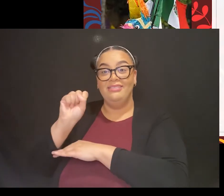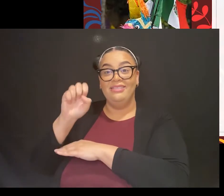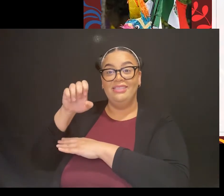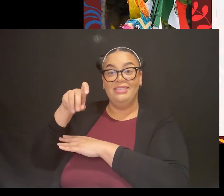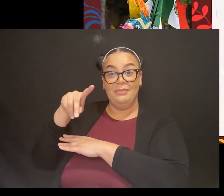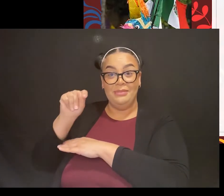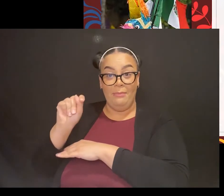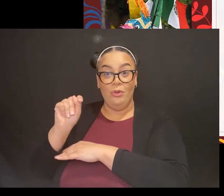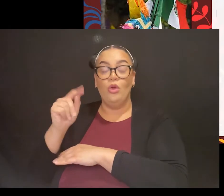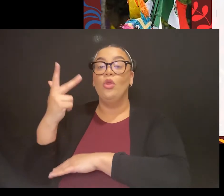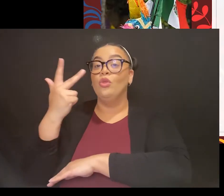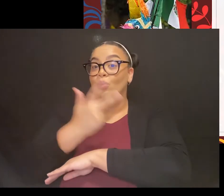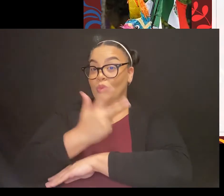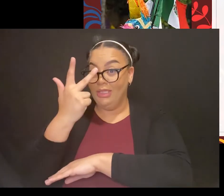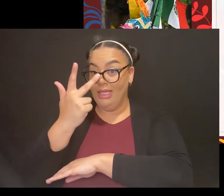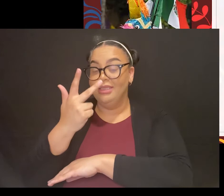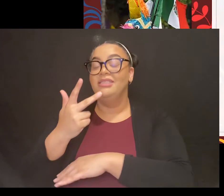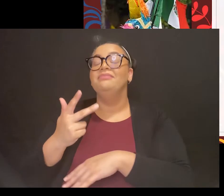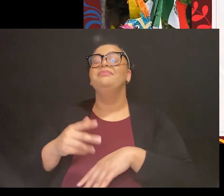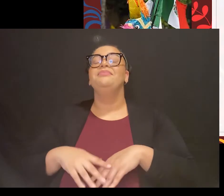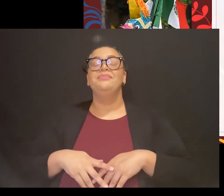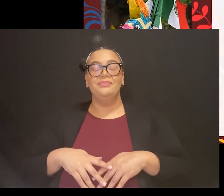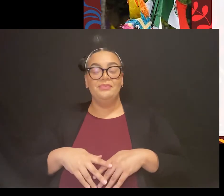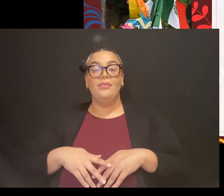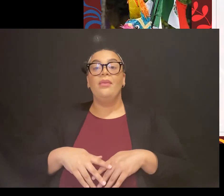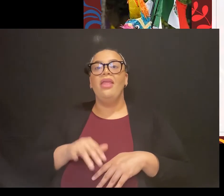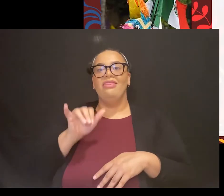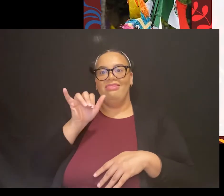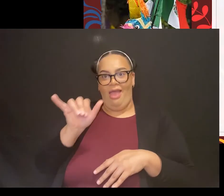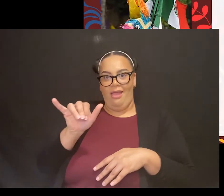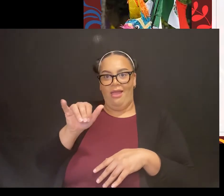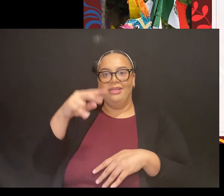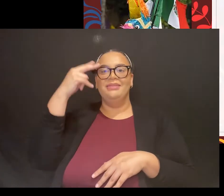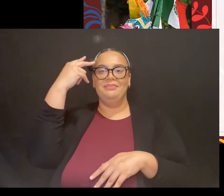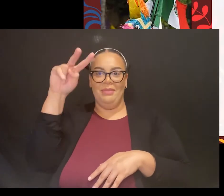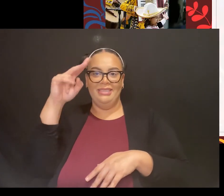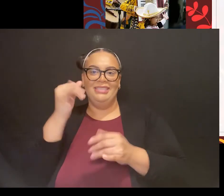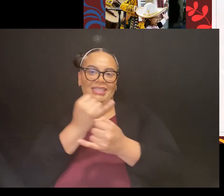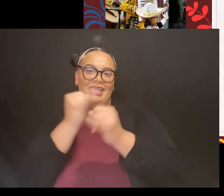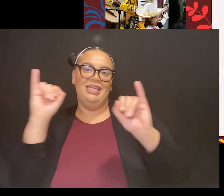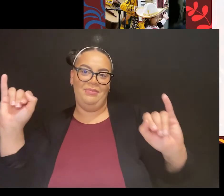Mexican independence festival, Fiesta Patrias specifically.